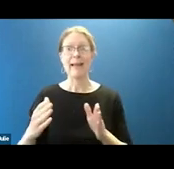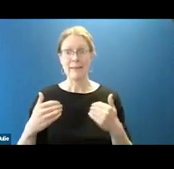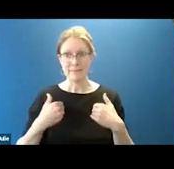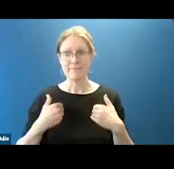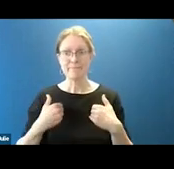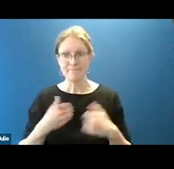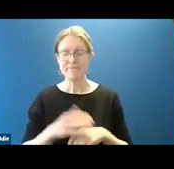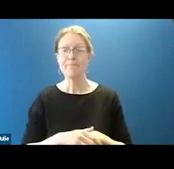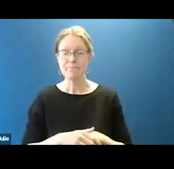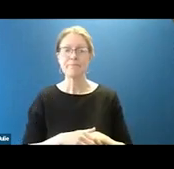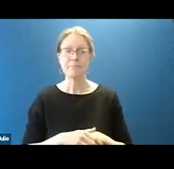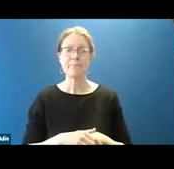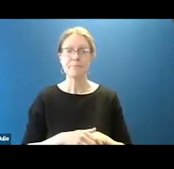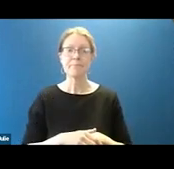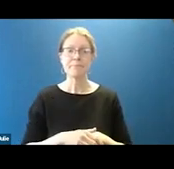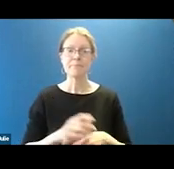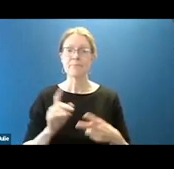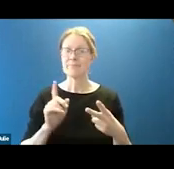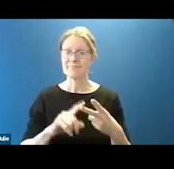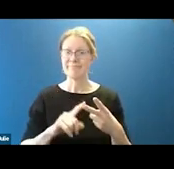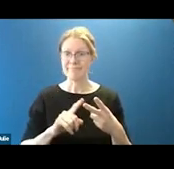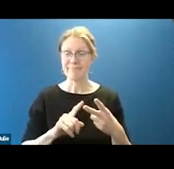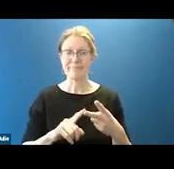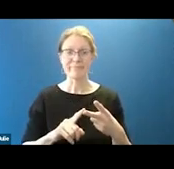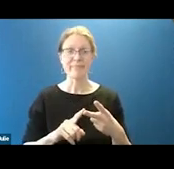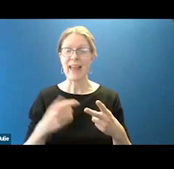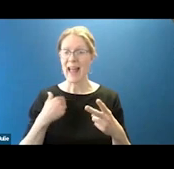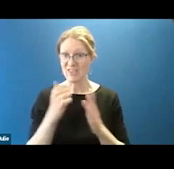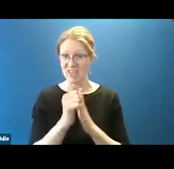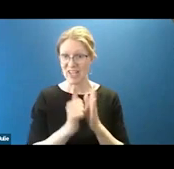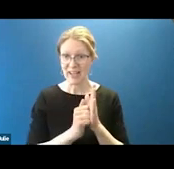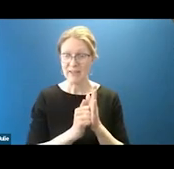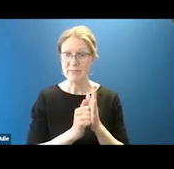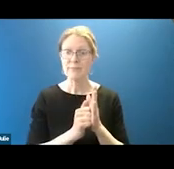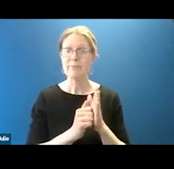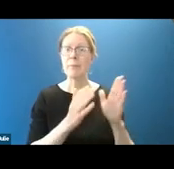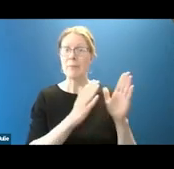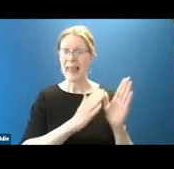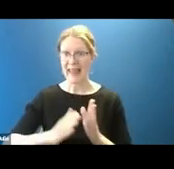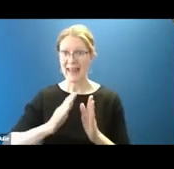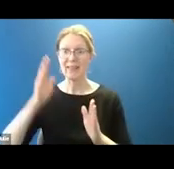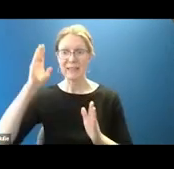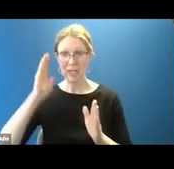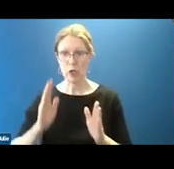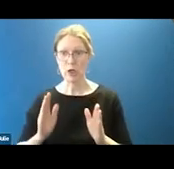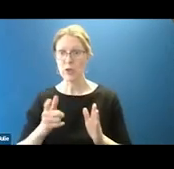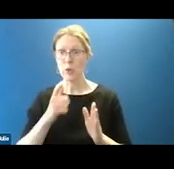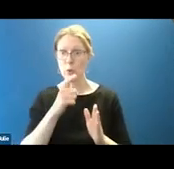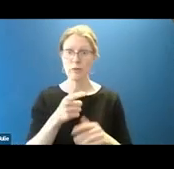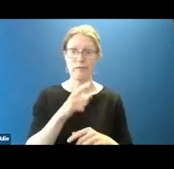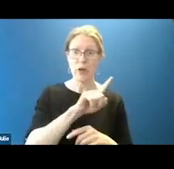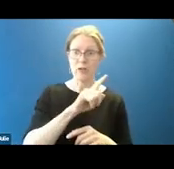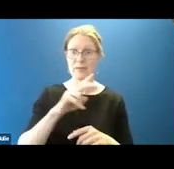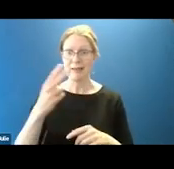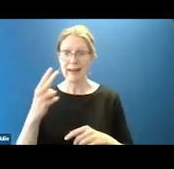And the second one really flies into that to have that agenda and plan out your speakers. This is where, again, our state captains,